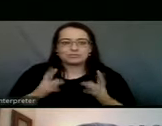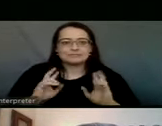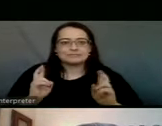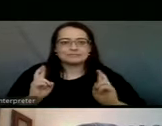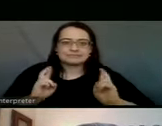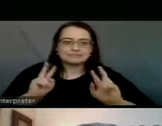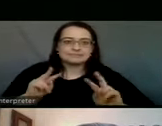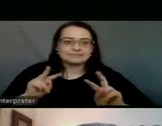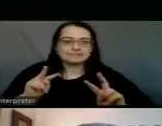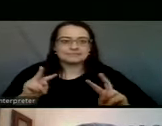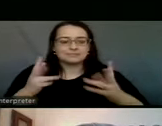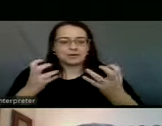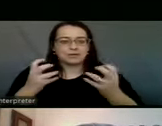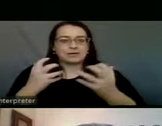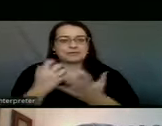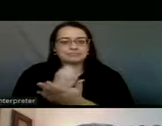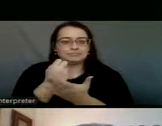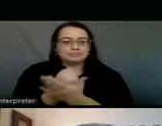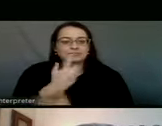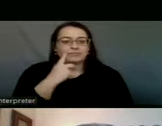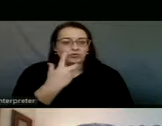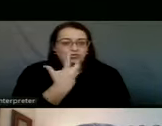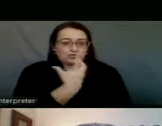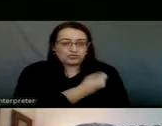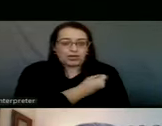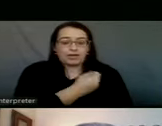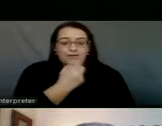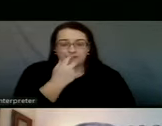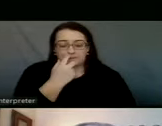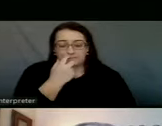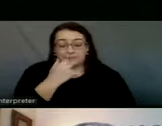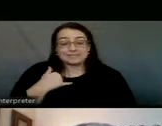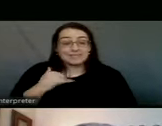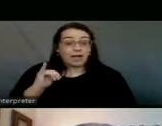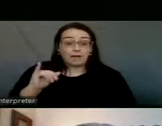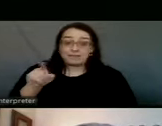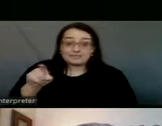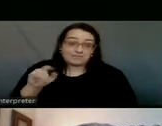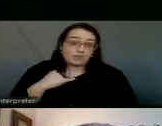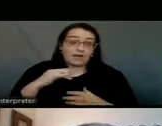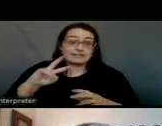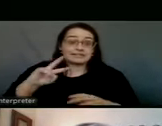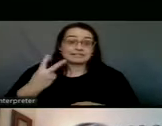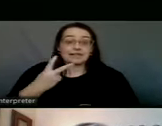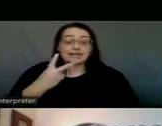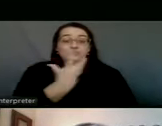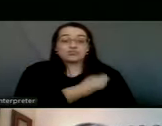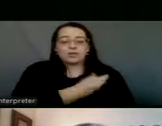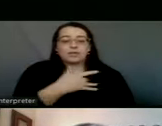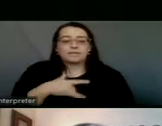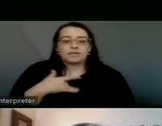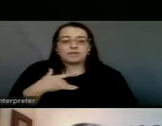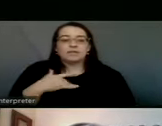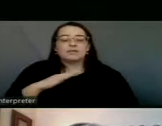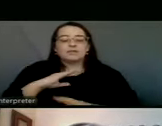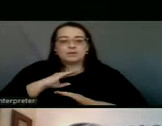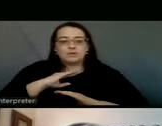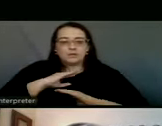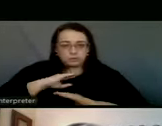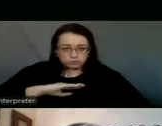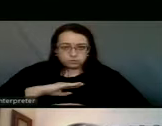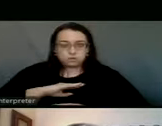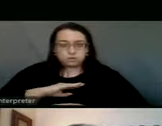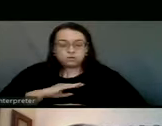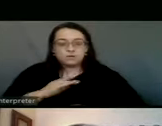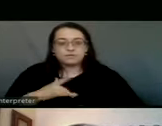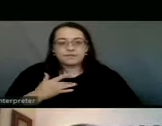that opportunity. Uh, because like, I was like you, when I got my second one, I breathed the sigh of relief because I knew that I felt,